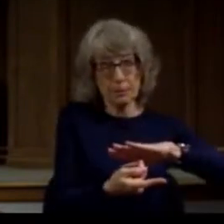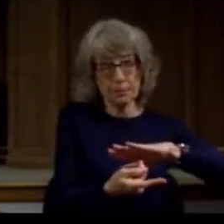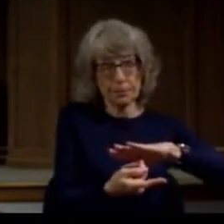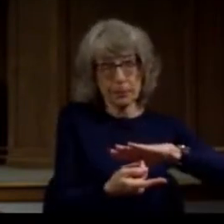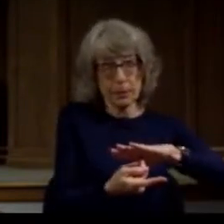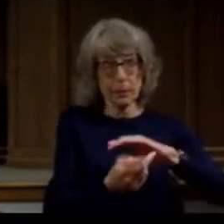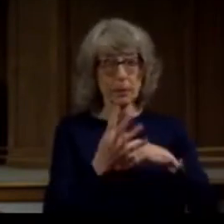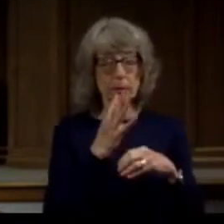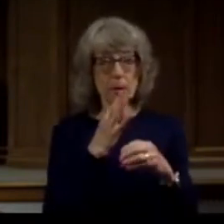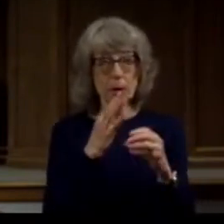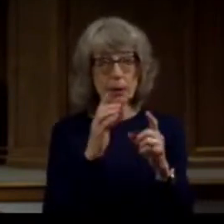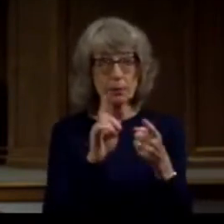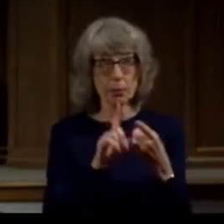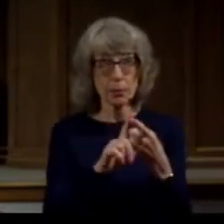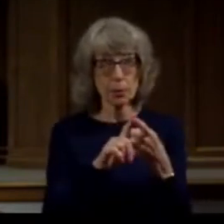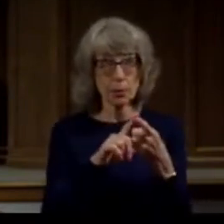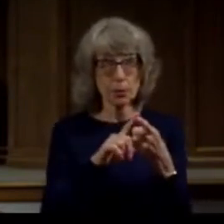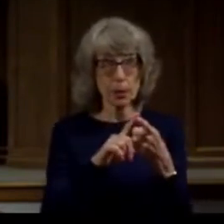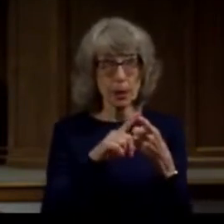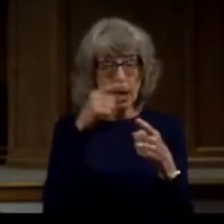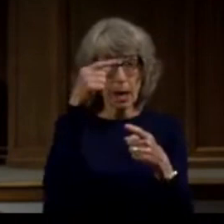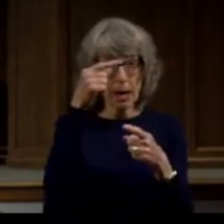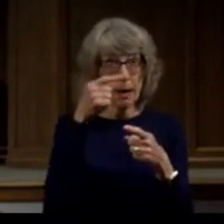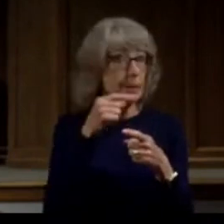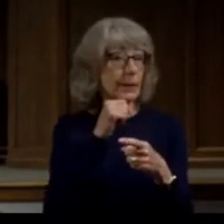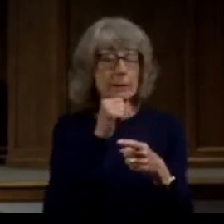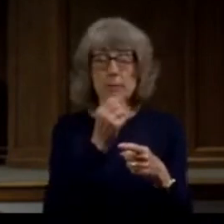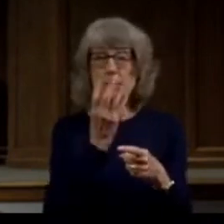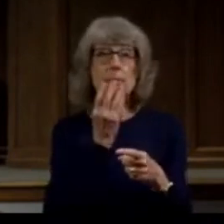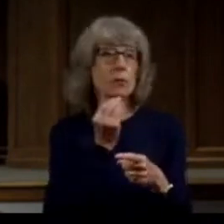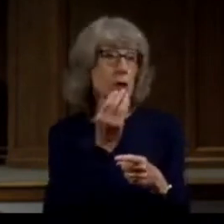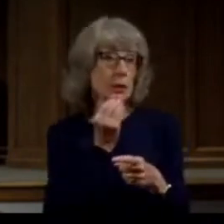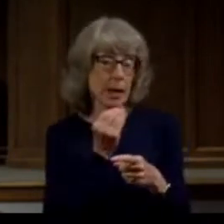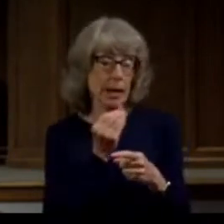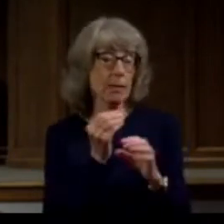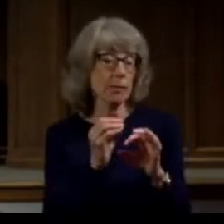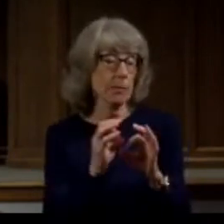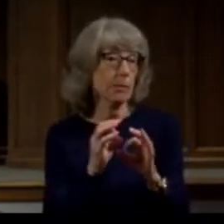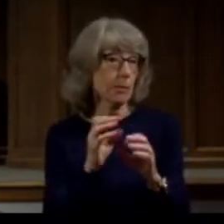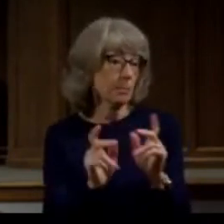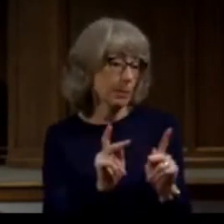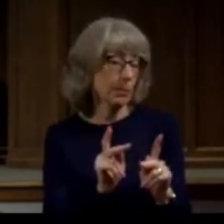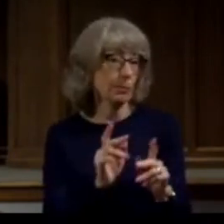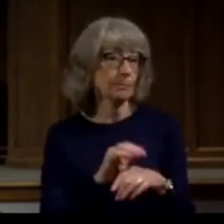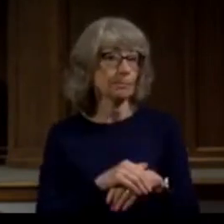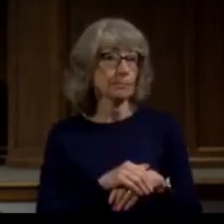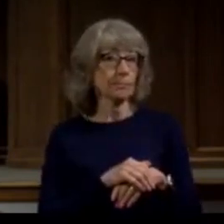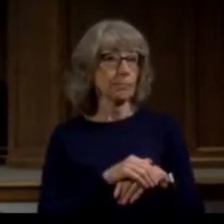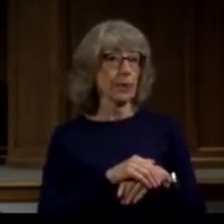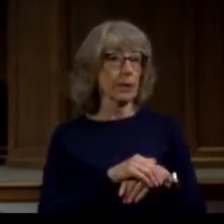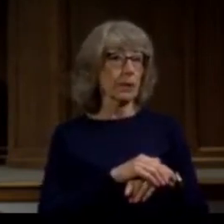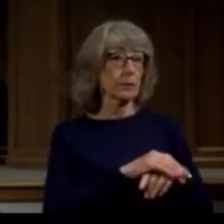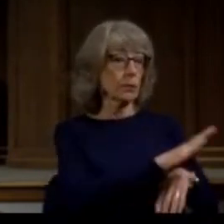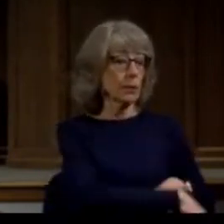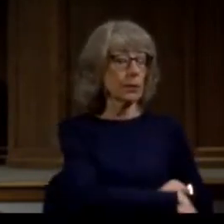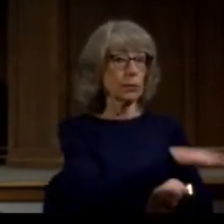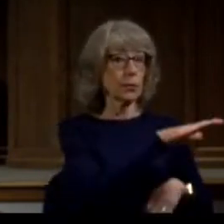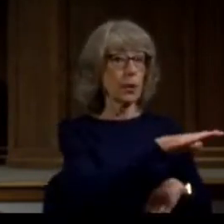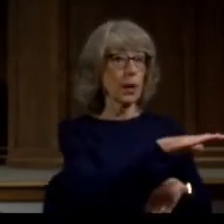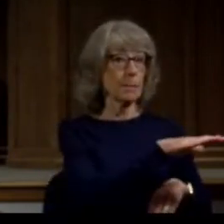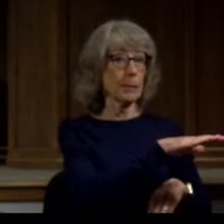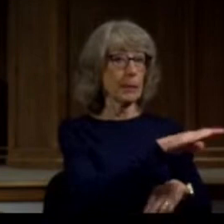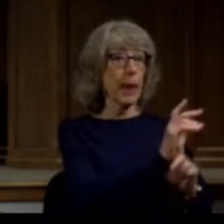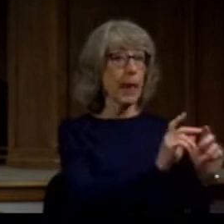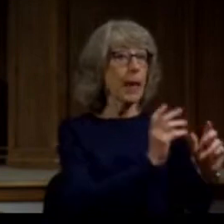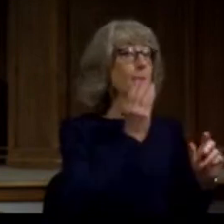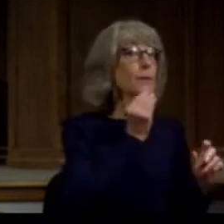his Gentile friends and family. For most of his life, he is going to be known as Saul, but from the point that we're going to be talking